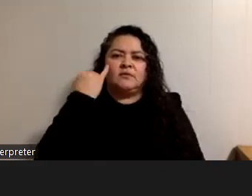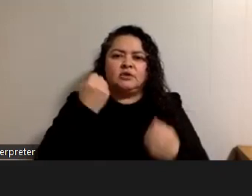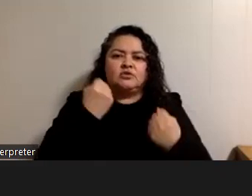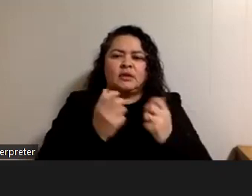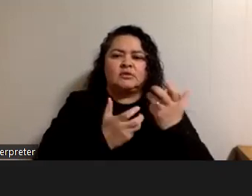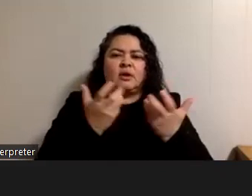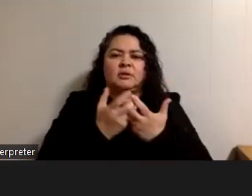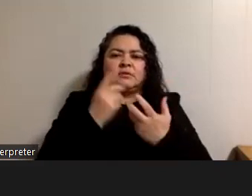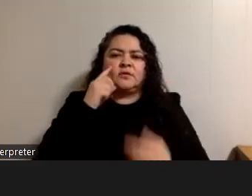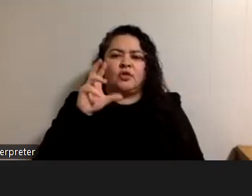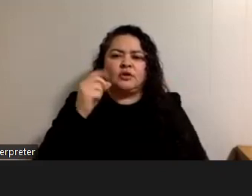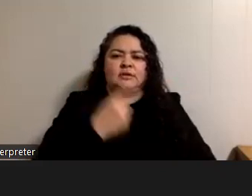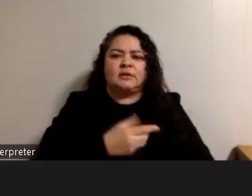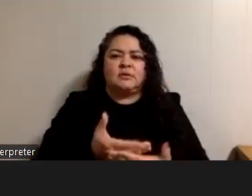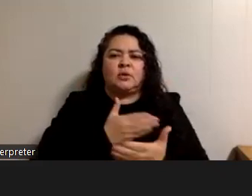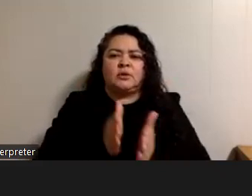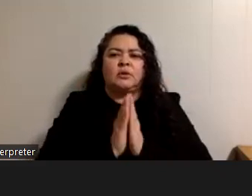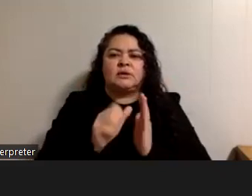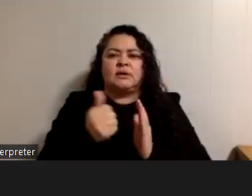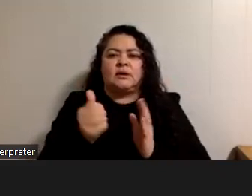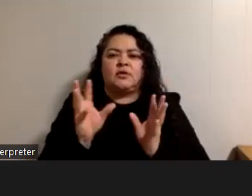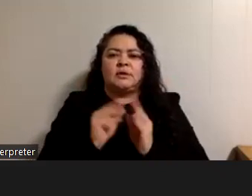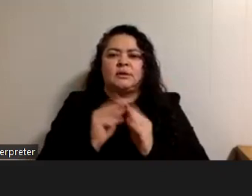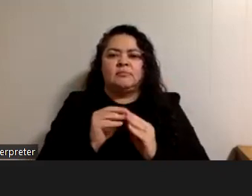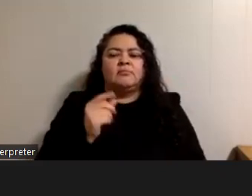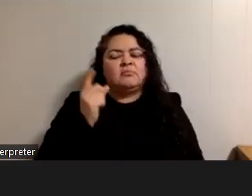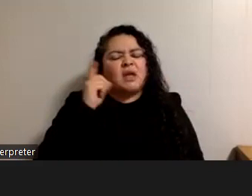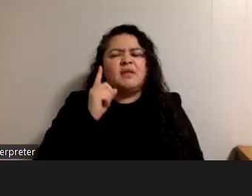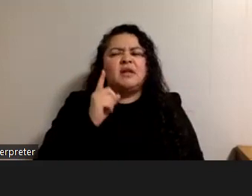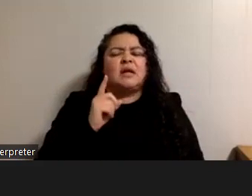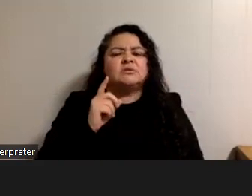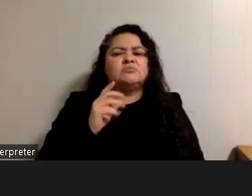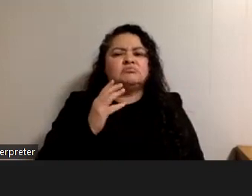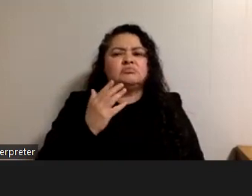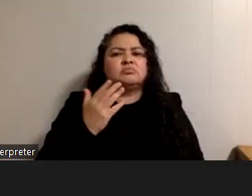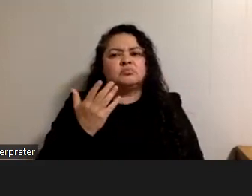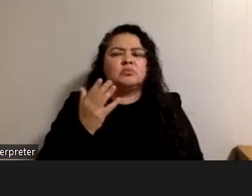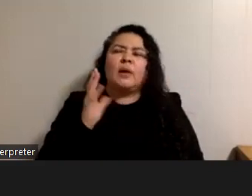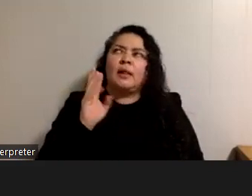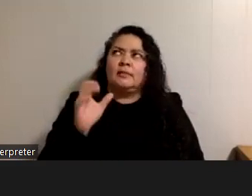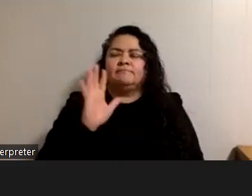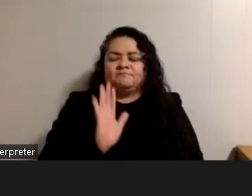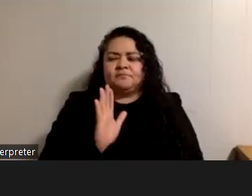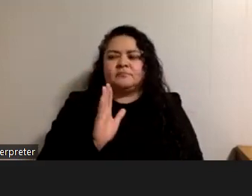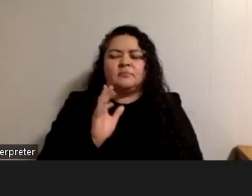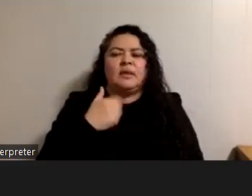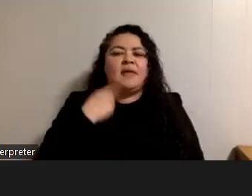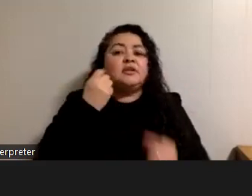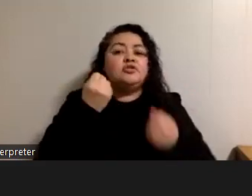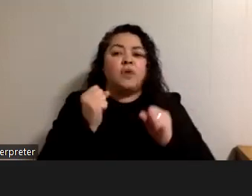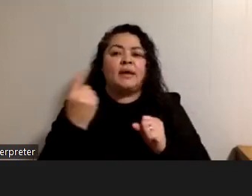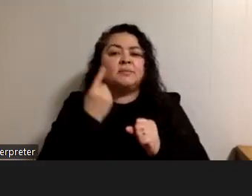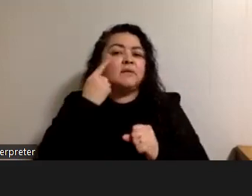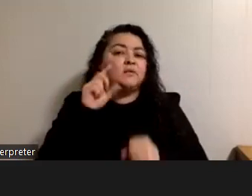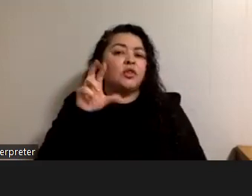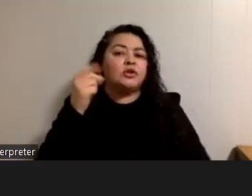accommodations for 30 days before requesting another meeting i actually think that's a reasonable well let me say this i think trying something for